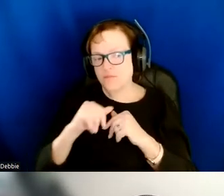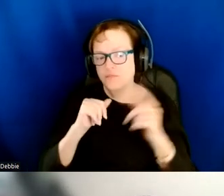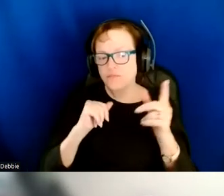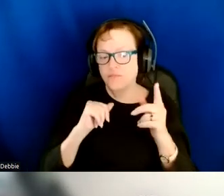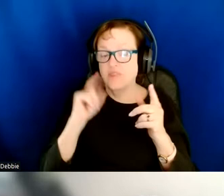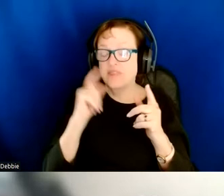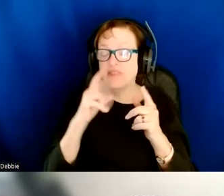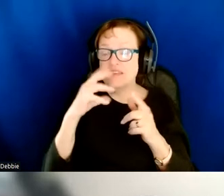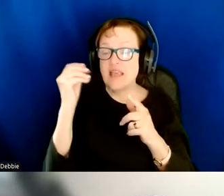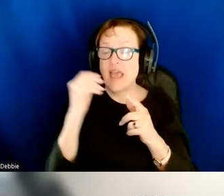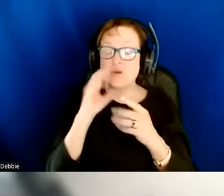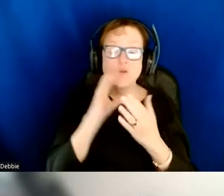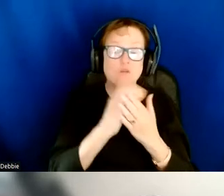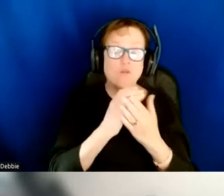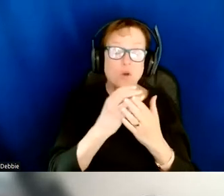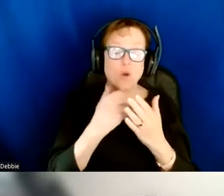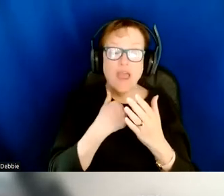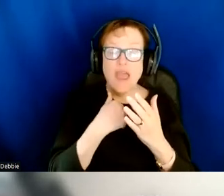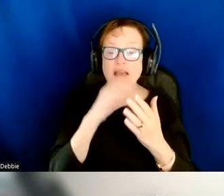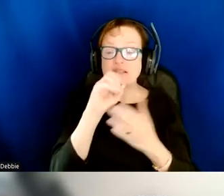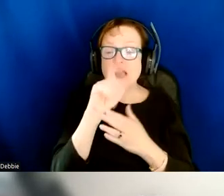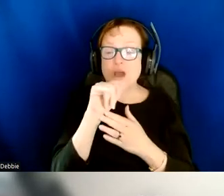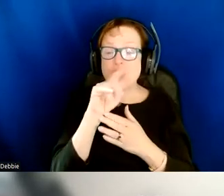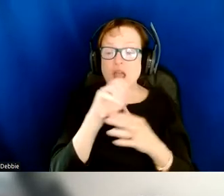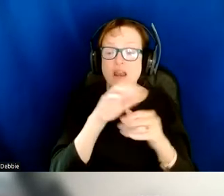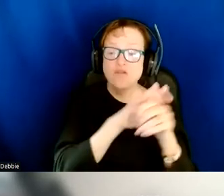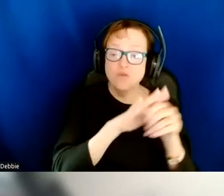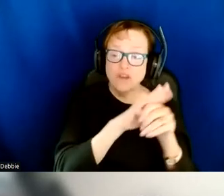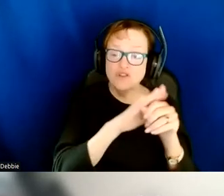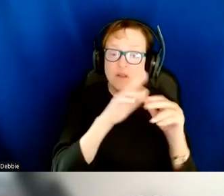photo contains the following outlines of regions building